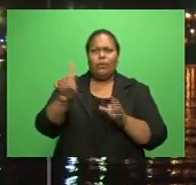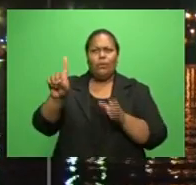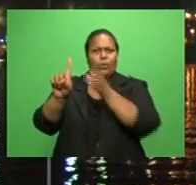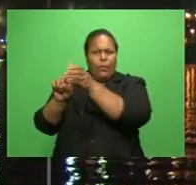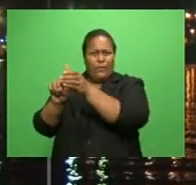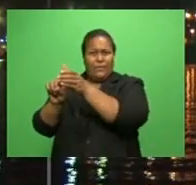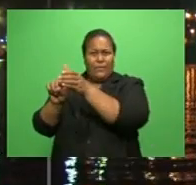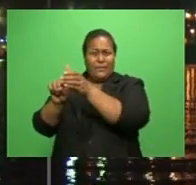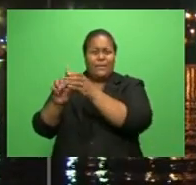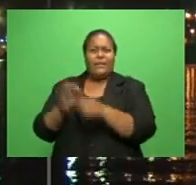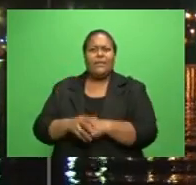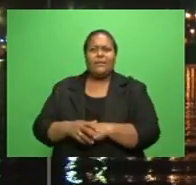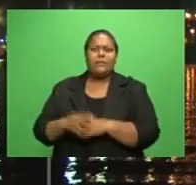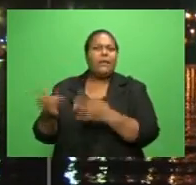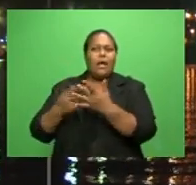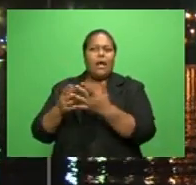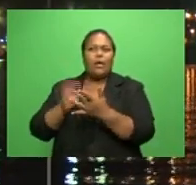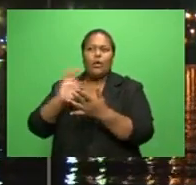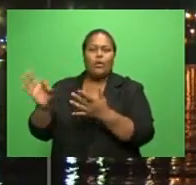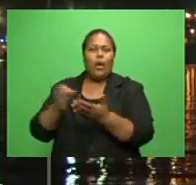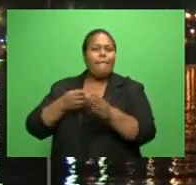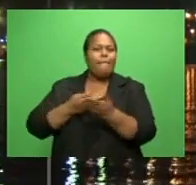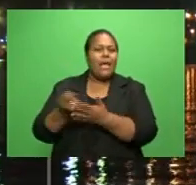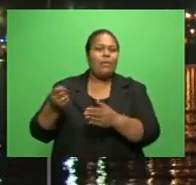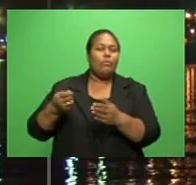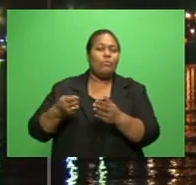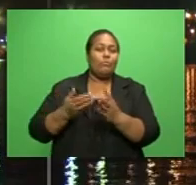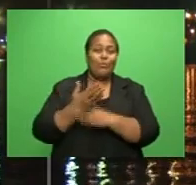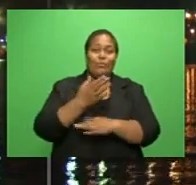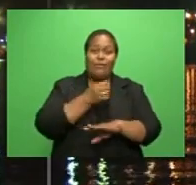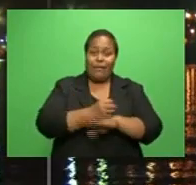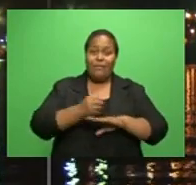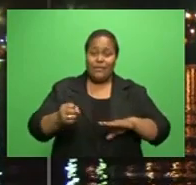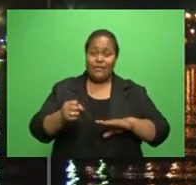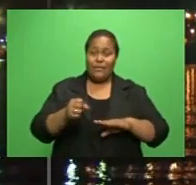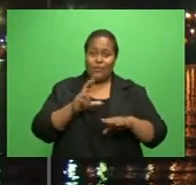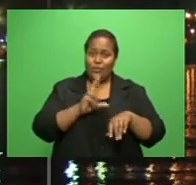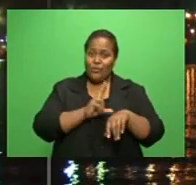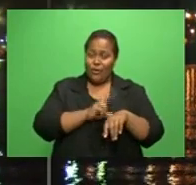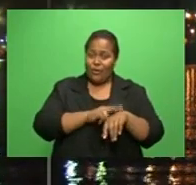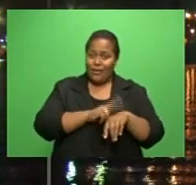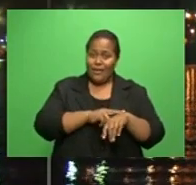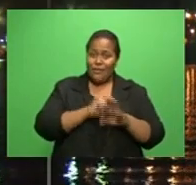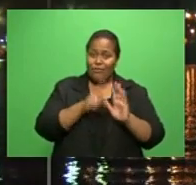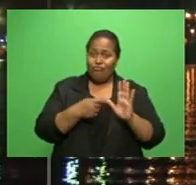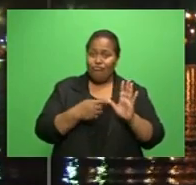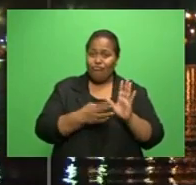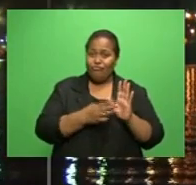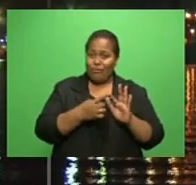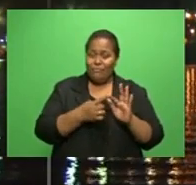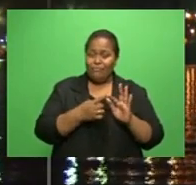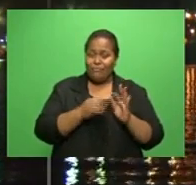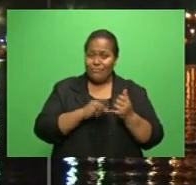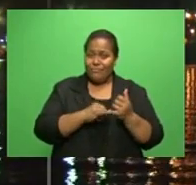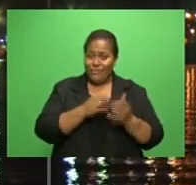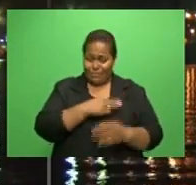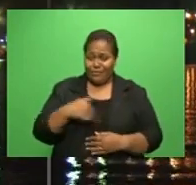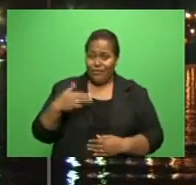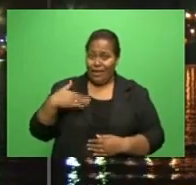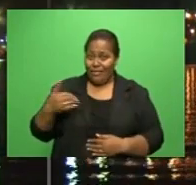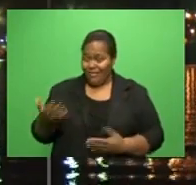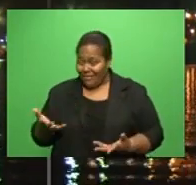at other non-government sites. Permanent Secretary Dr. James Fong says their decision will be guided by strict criteria,